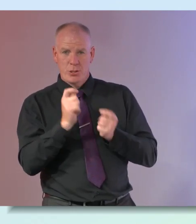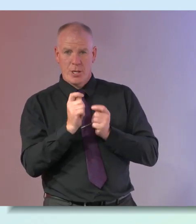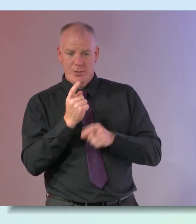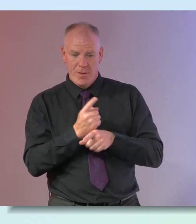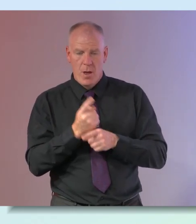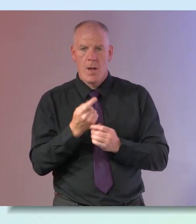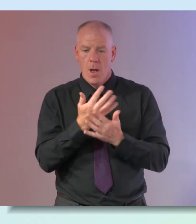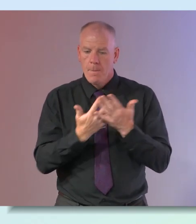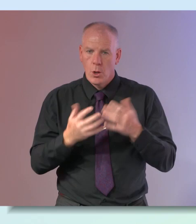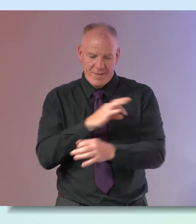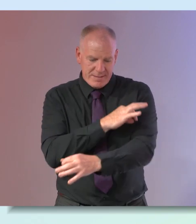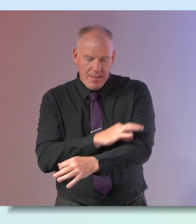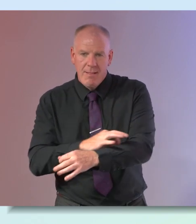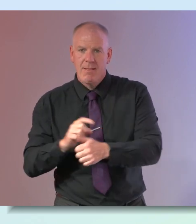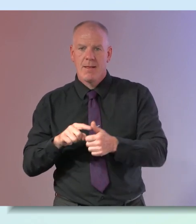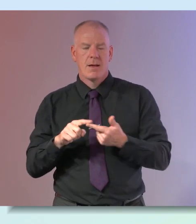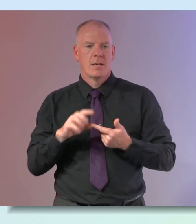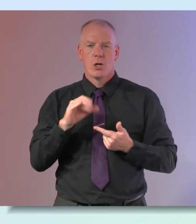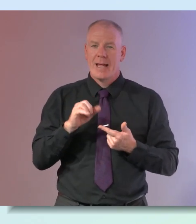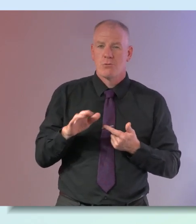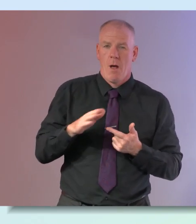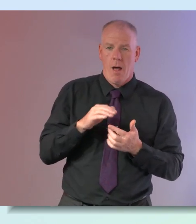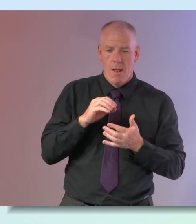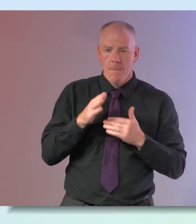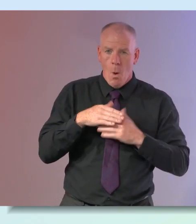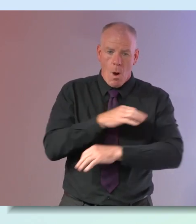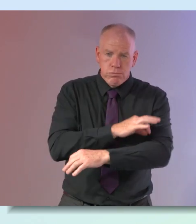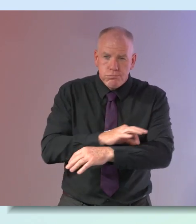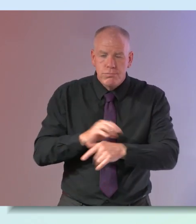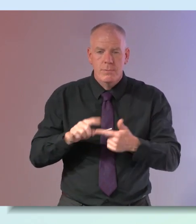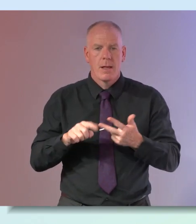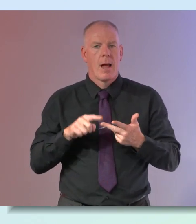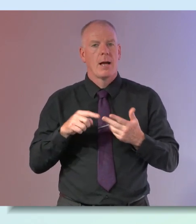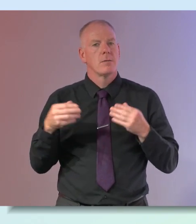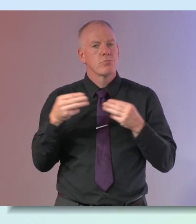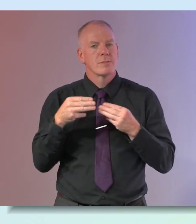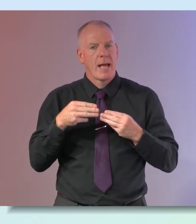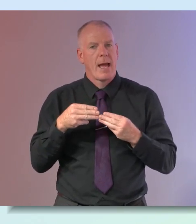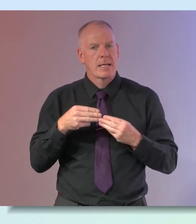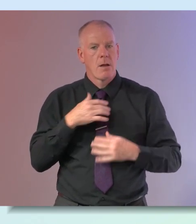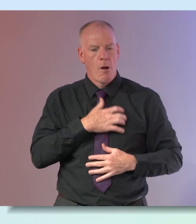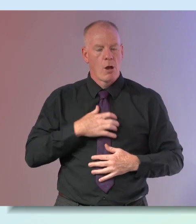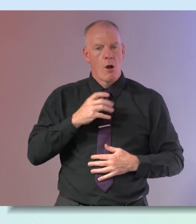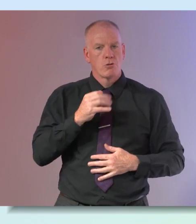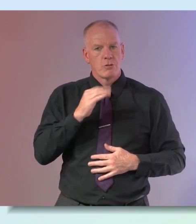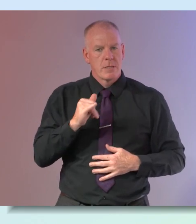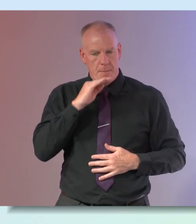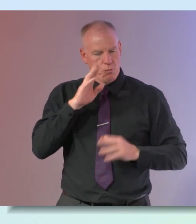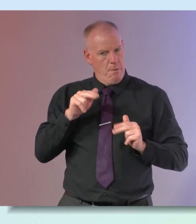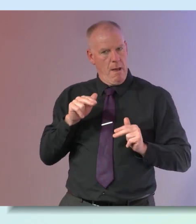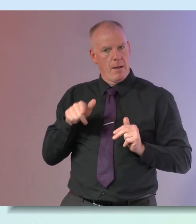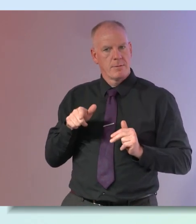vessels we see softening of cholesterol deposits and a protection of the lining of your arteries so that you can